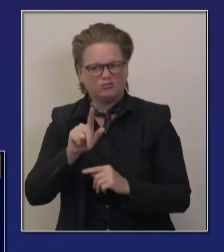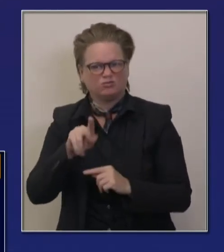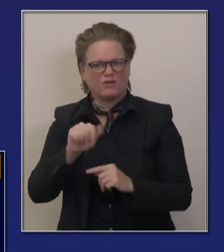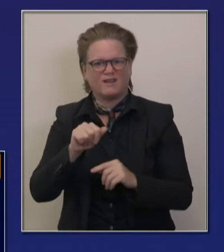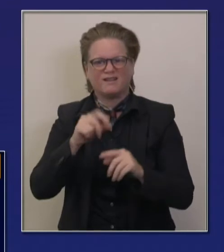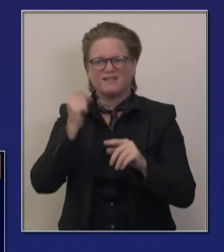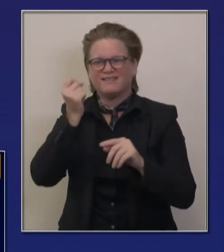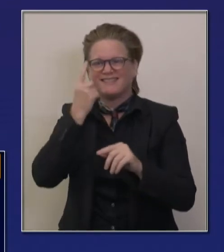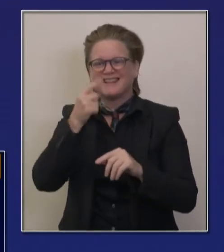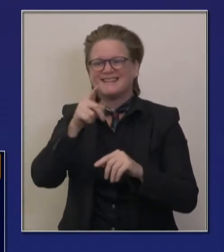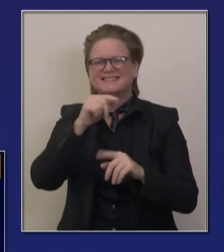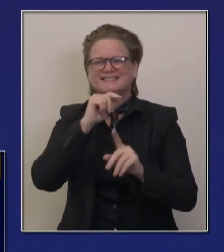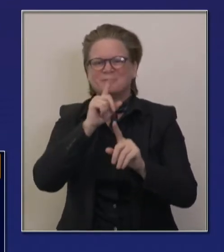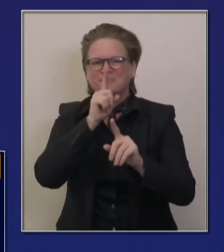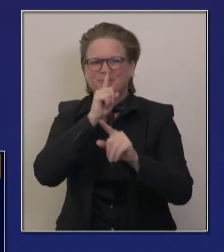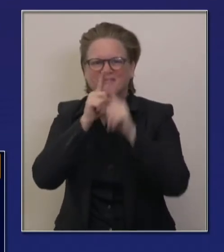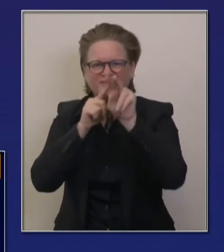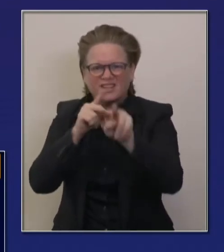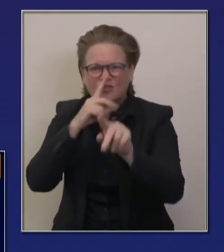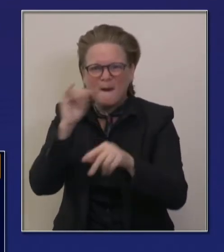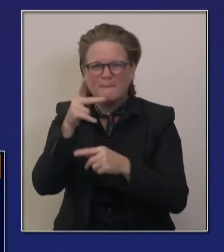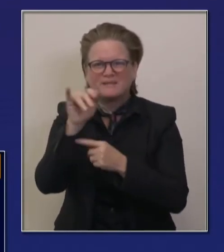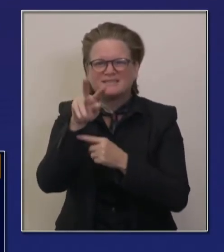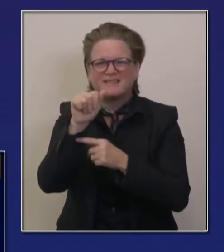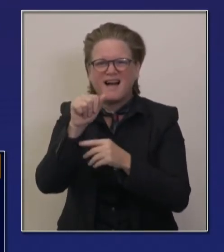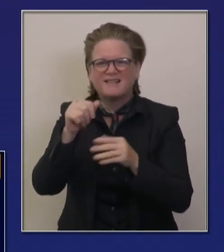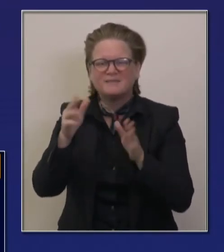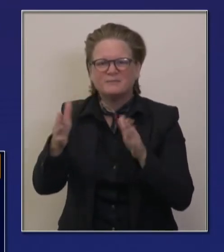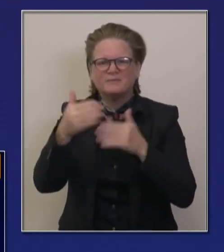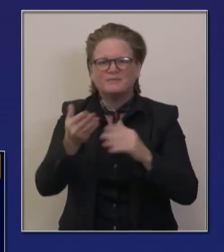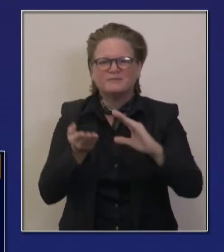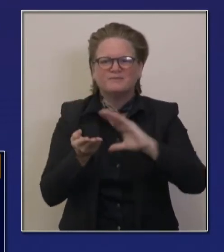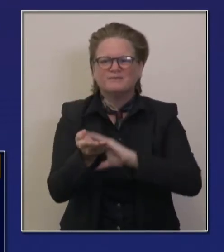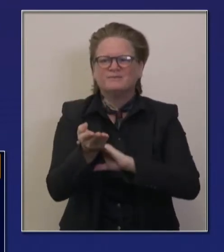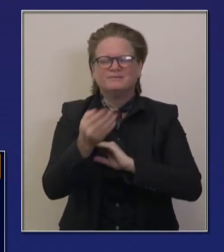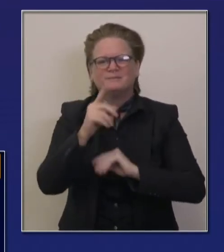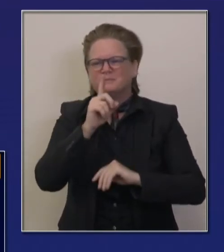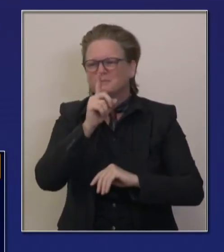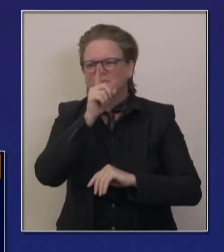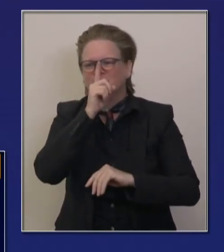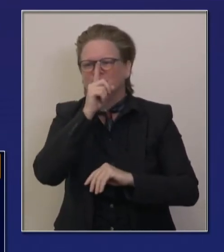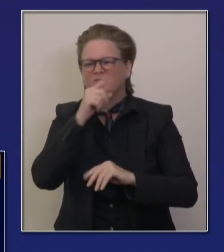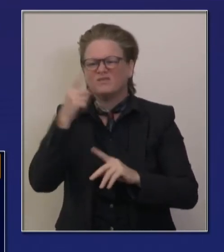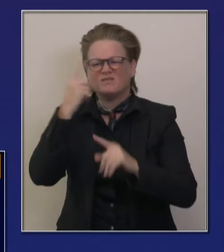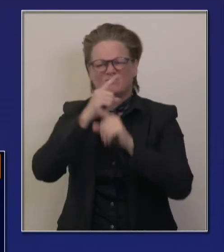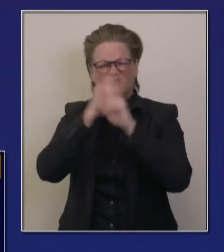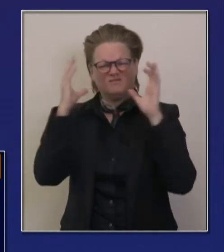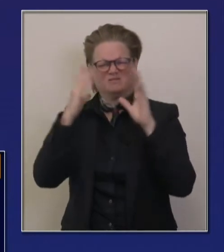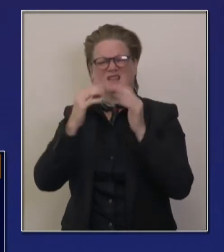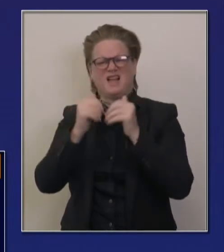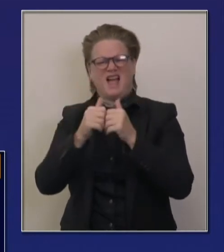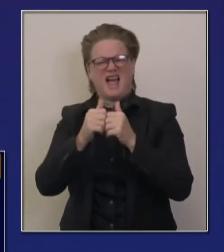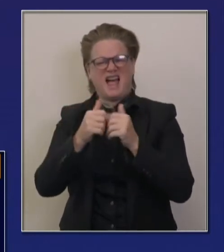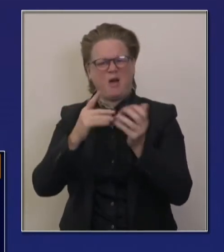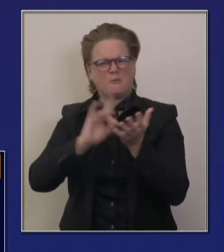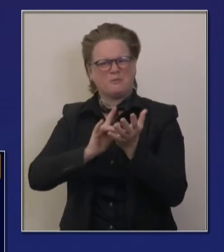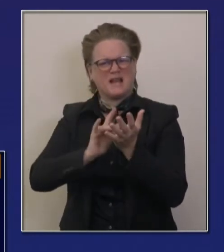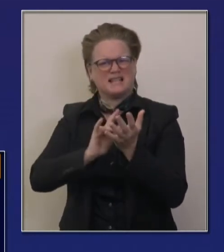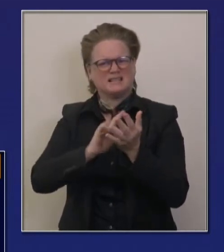forgive me for even bringing that up. I can go down a rabbit hole in terms of the distinctions and how these things are distributed, but they also are distinct